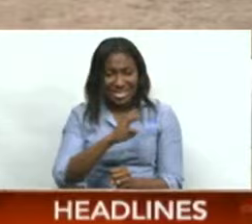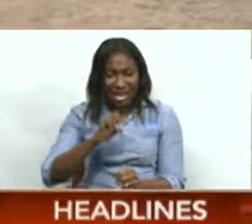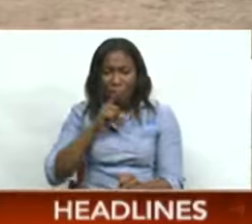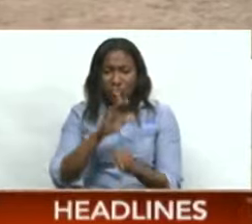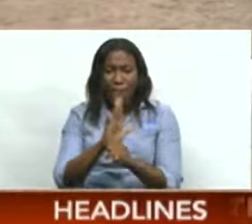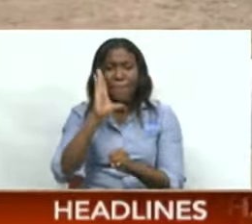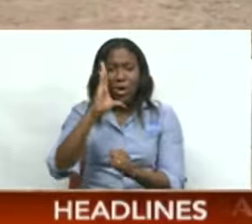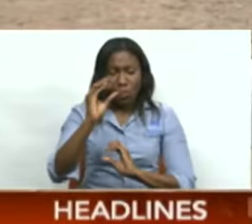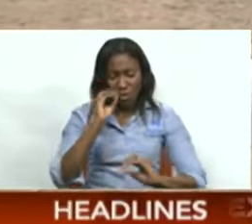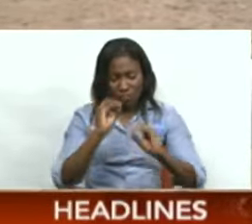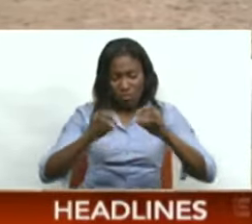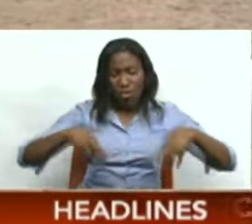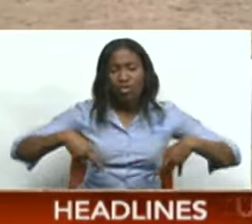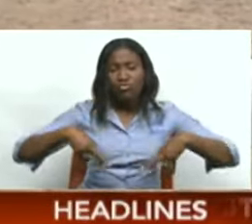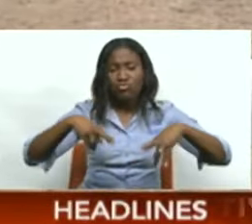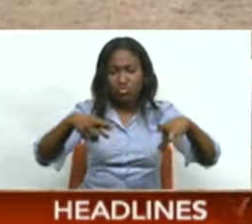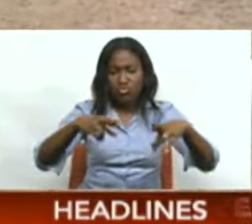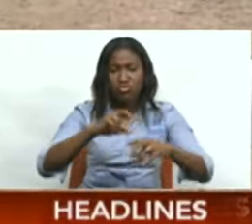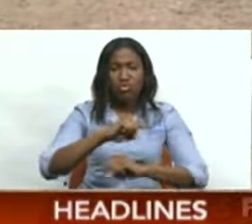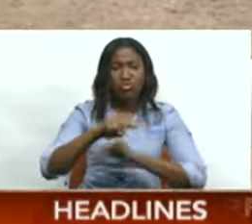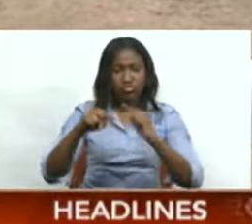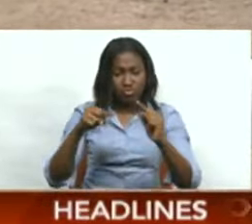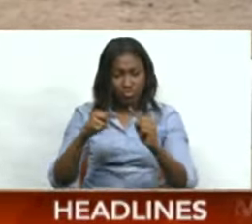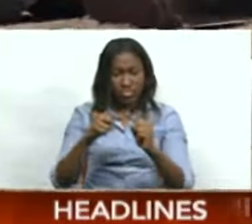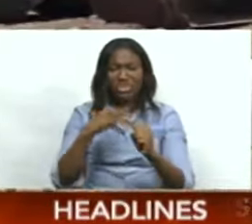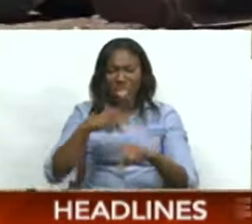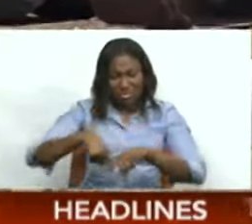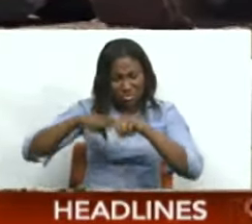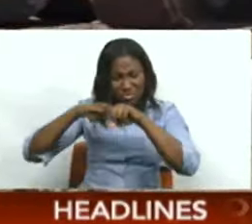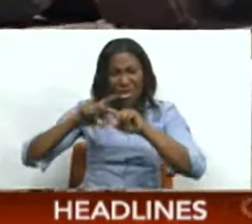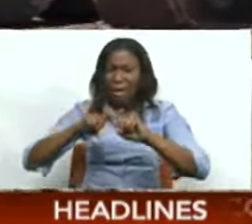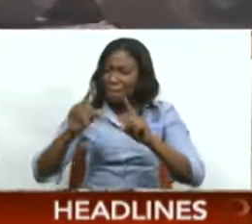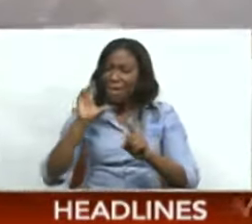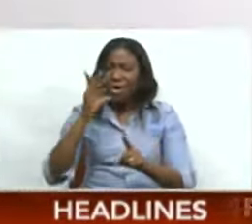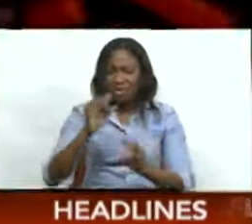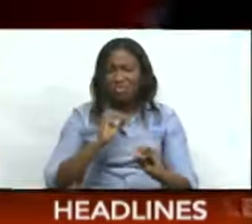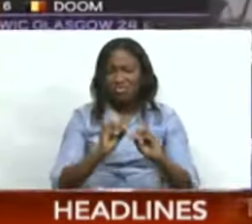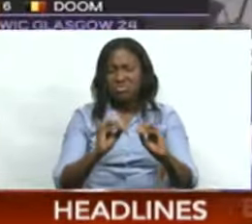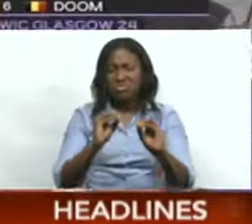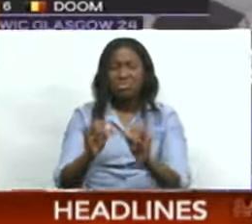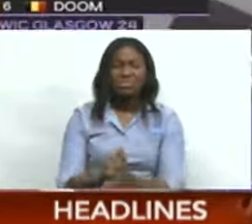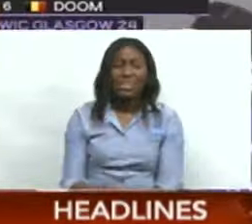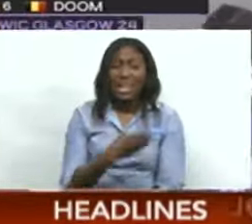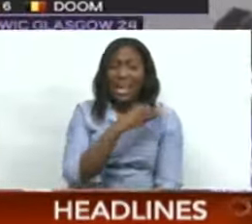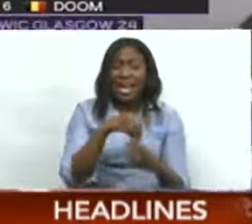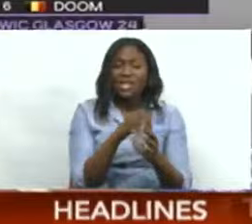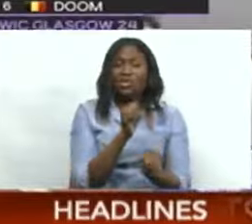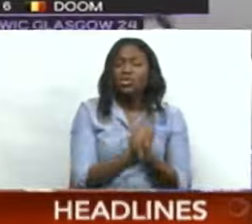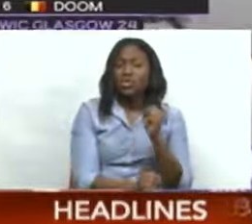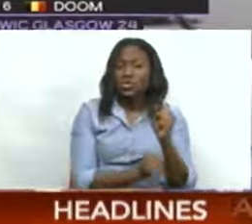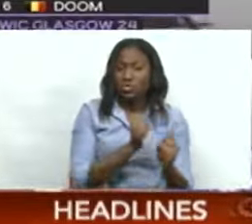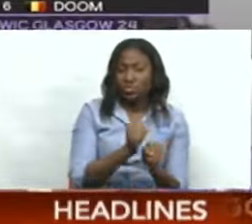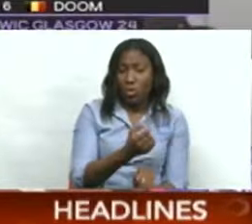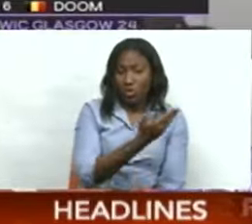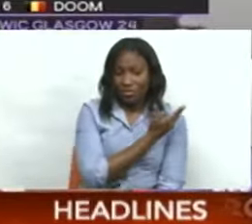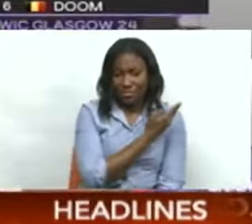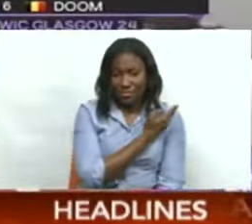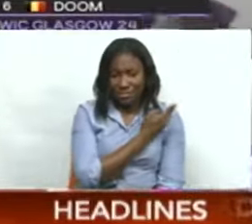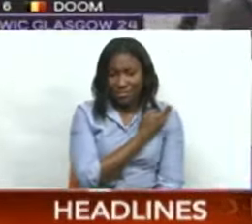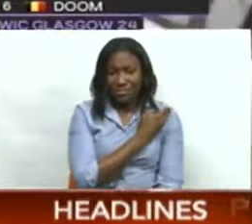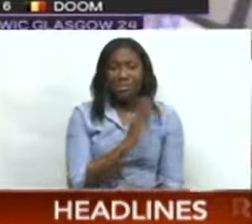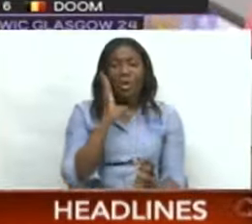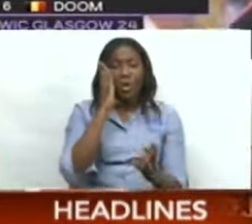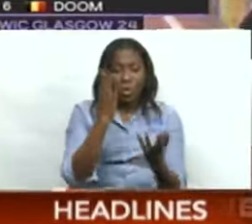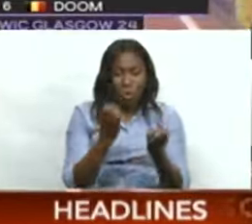complete major Tobago Road projects saying disruptions may be deliberate. Coming up in sport, Jareem Riches won't defend his